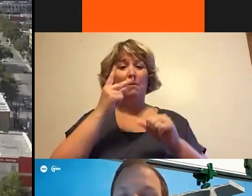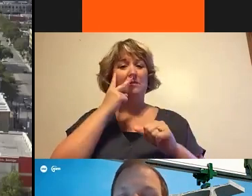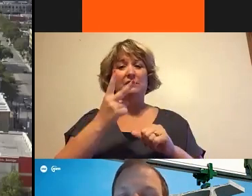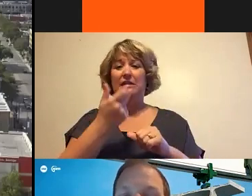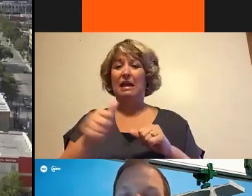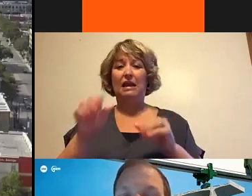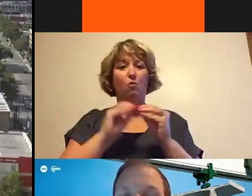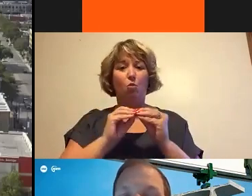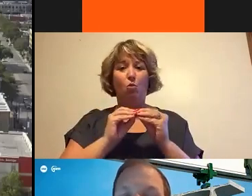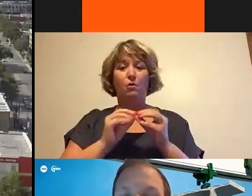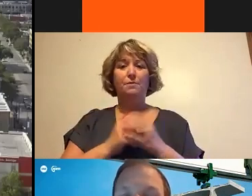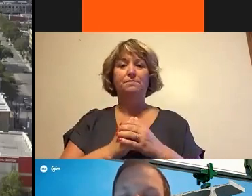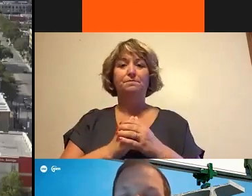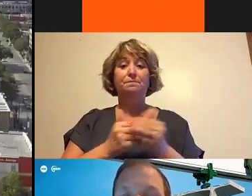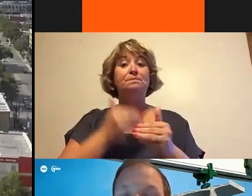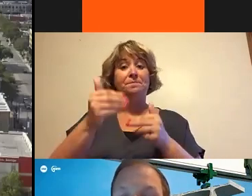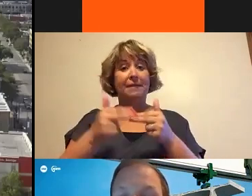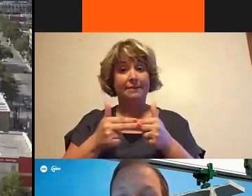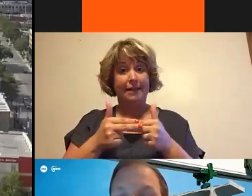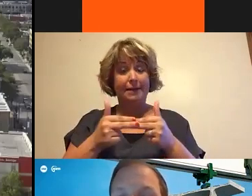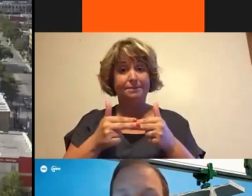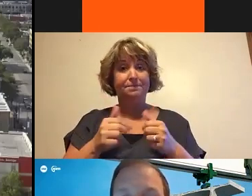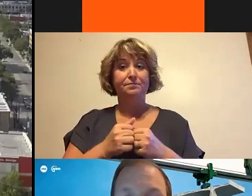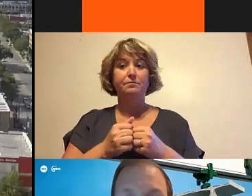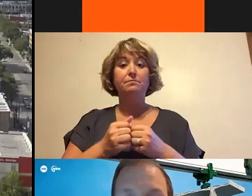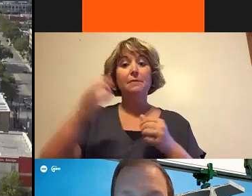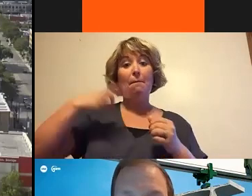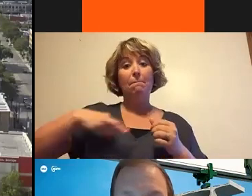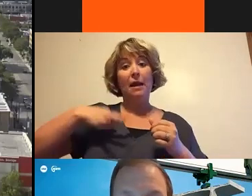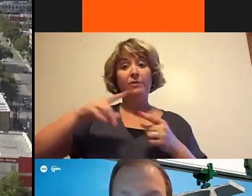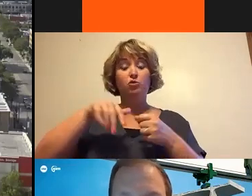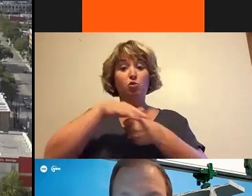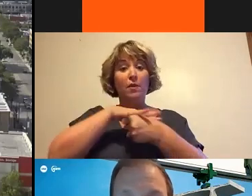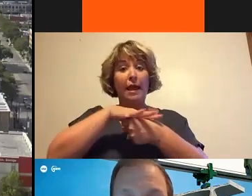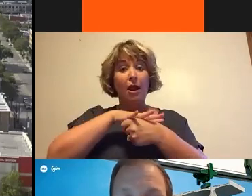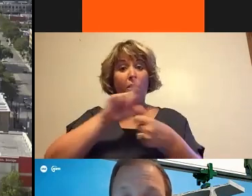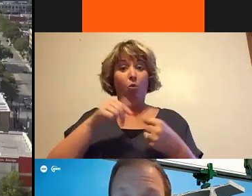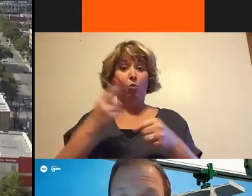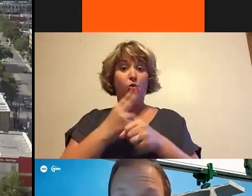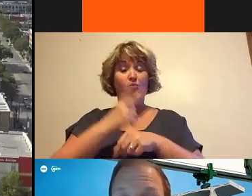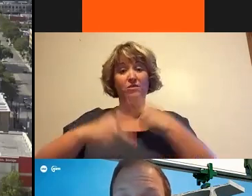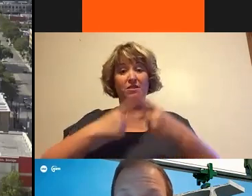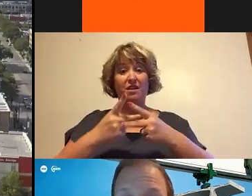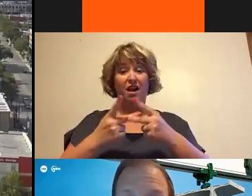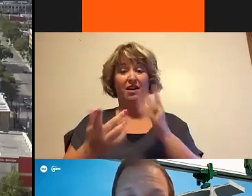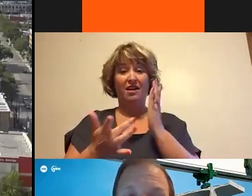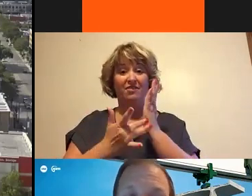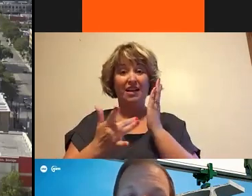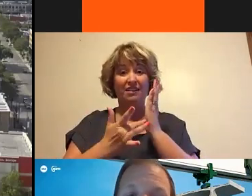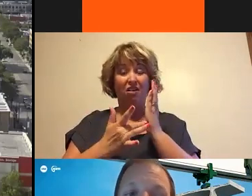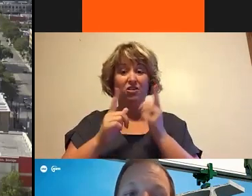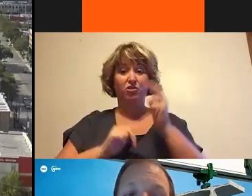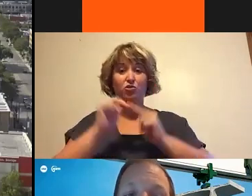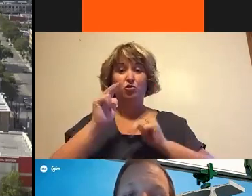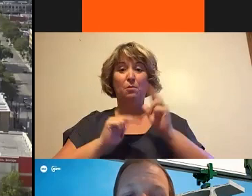So some of the benefits to the area when we use a technology like this to build this type of a superstructure. So first, there's less